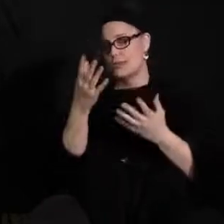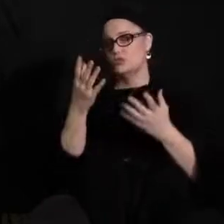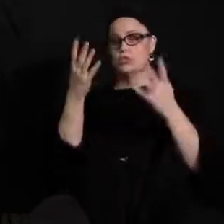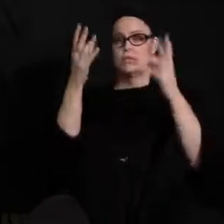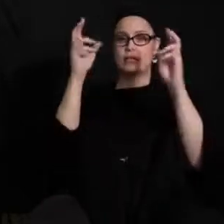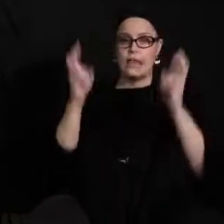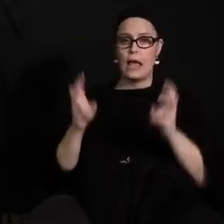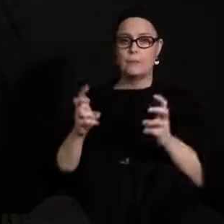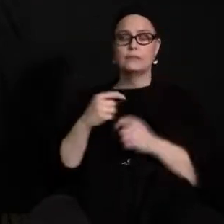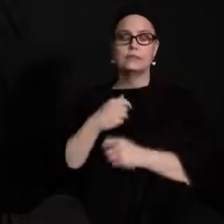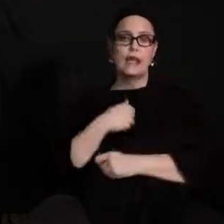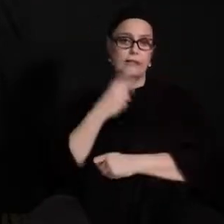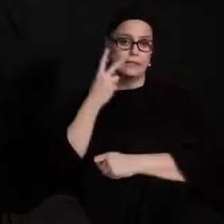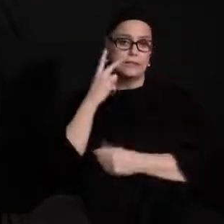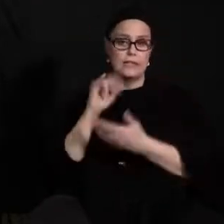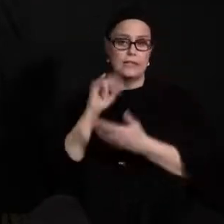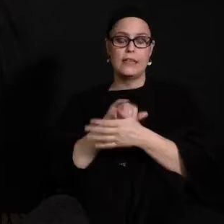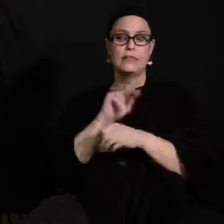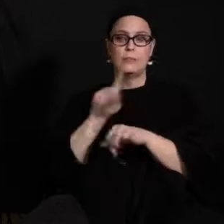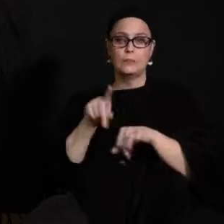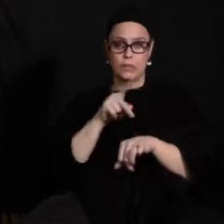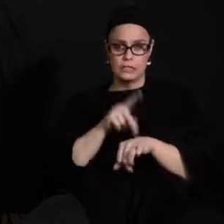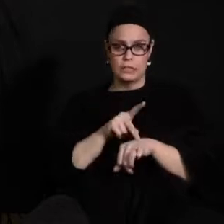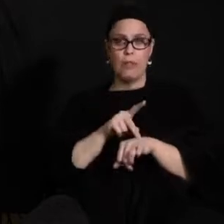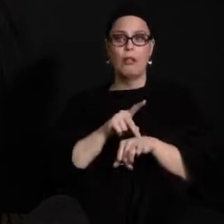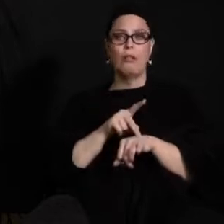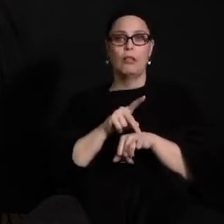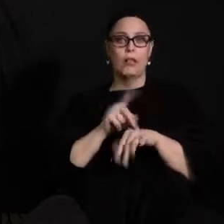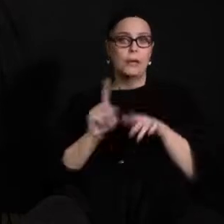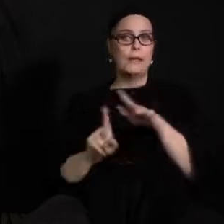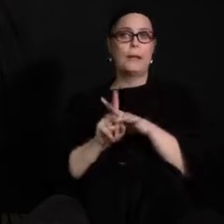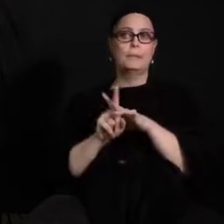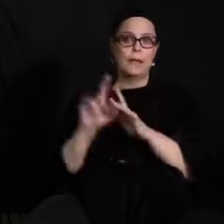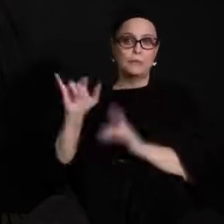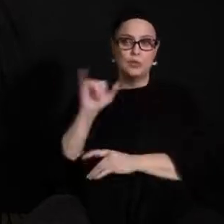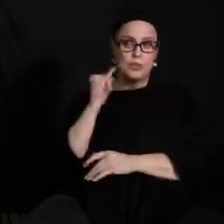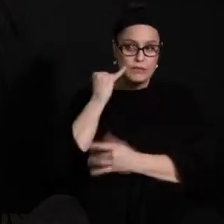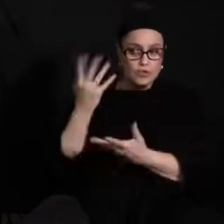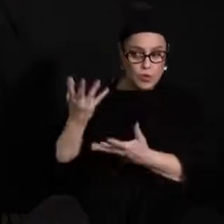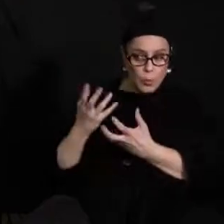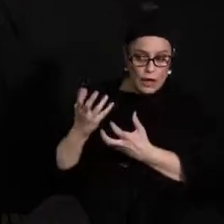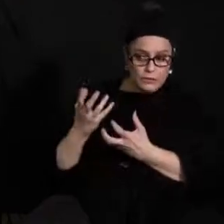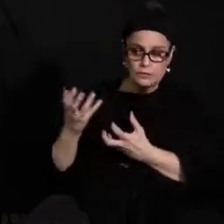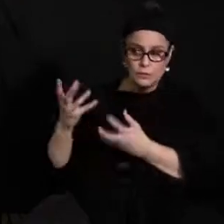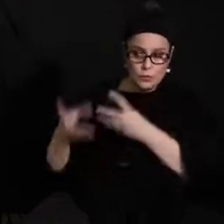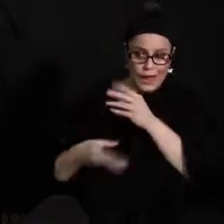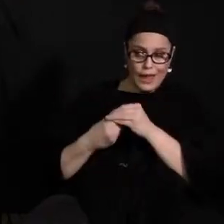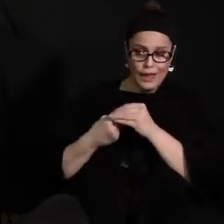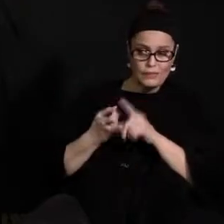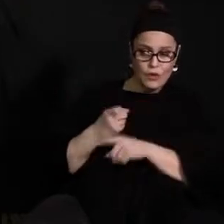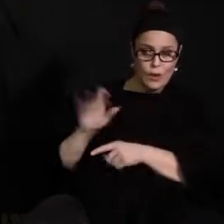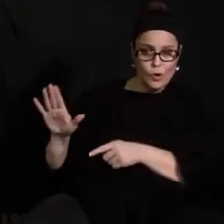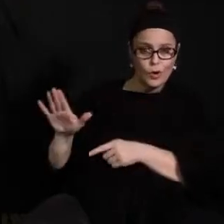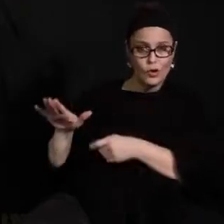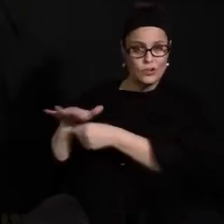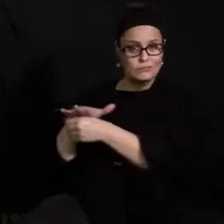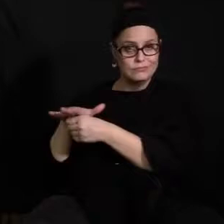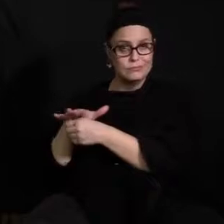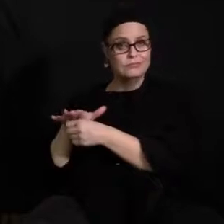I see Principal Bebar popping up too. If there's something that she'd like to add from the field, I think that's